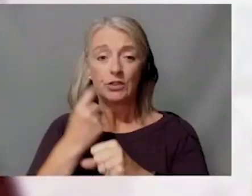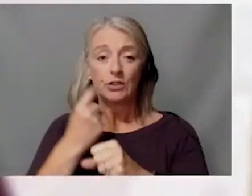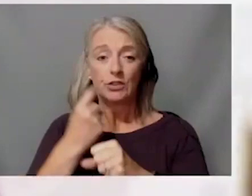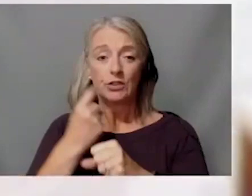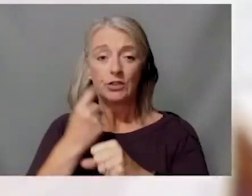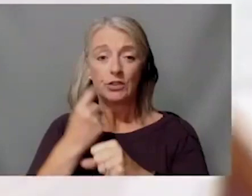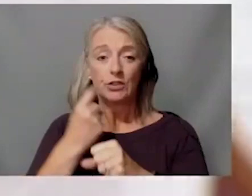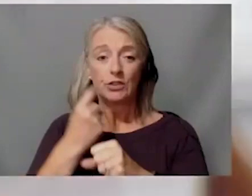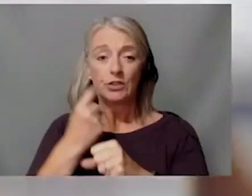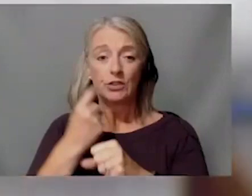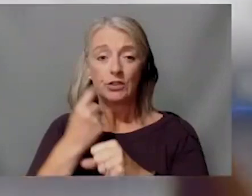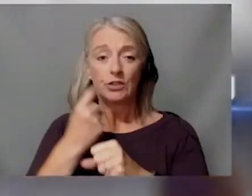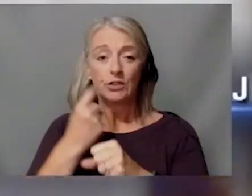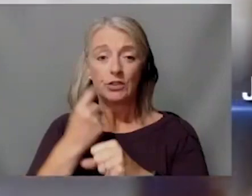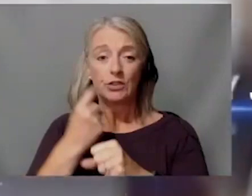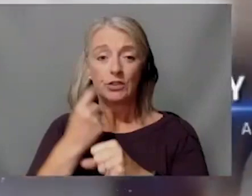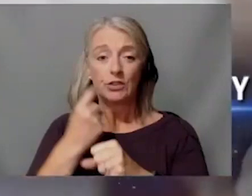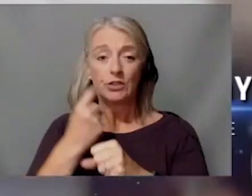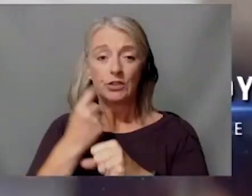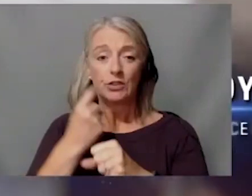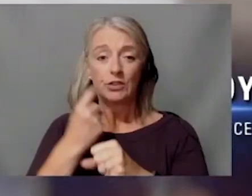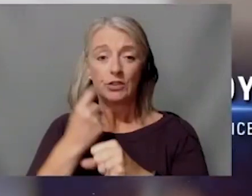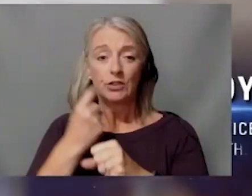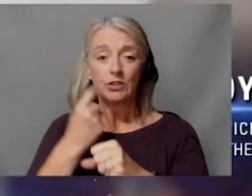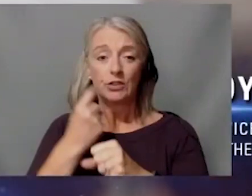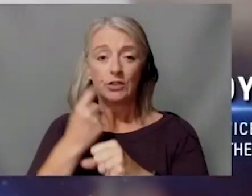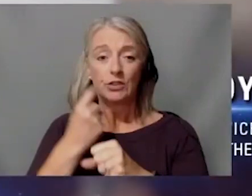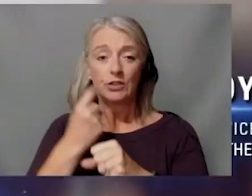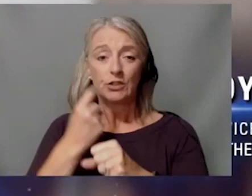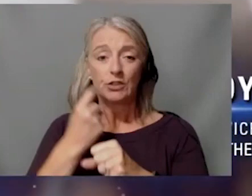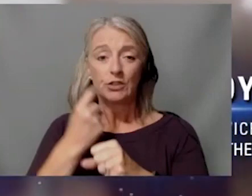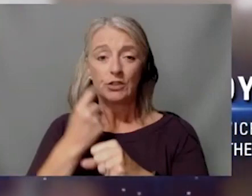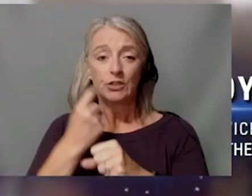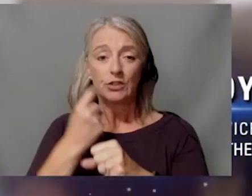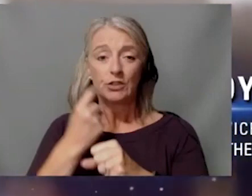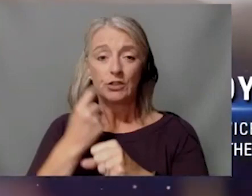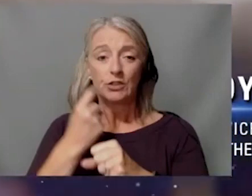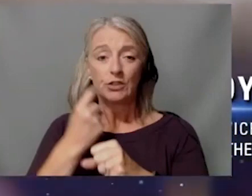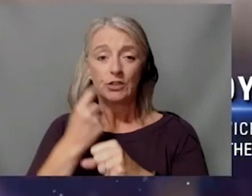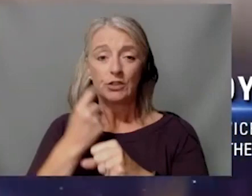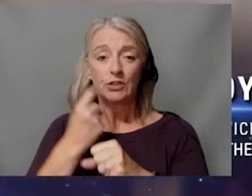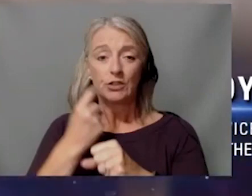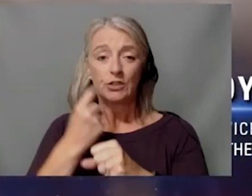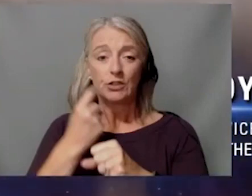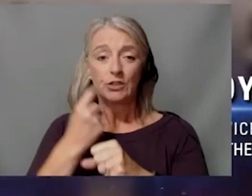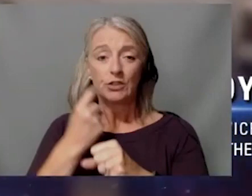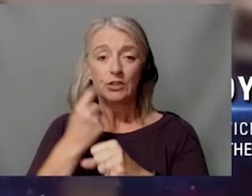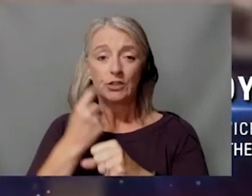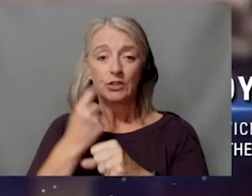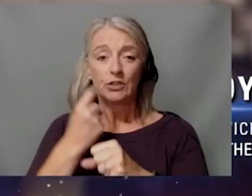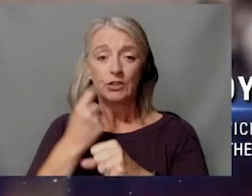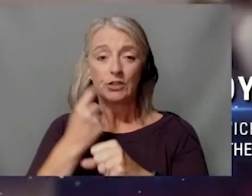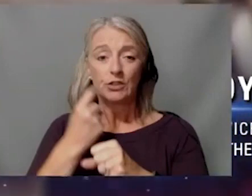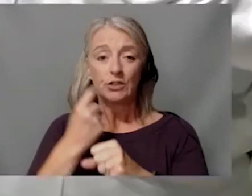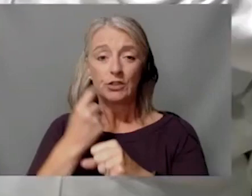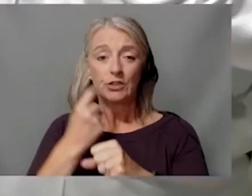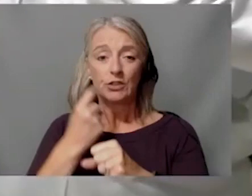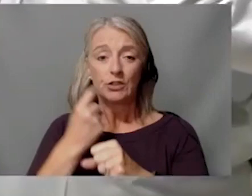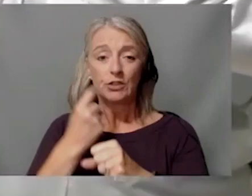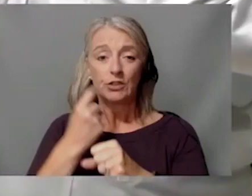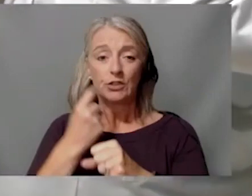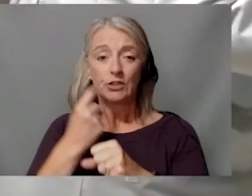Thanks coach. And thank you for your support. We are on a journey to conquer all cancers.